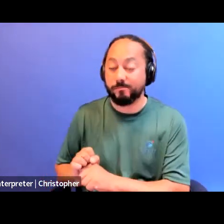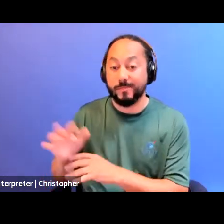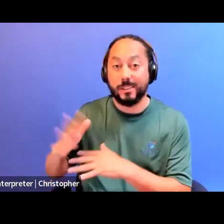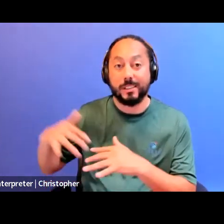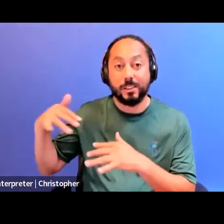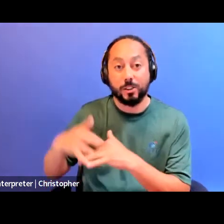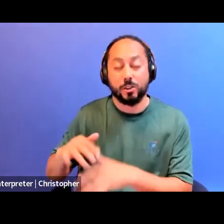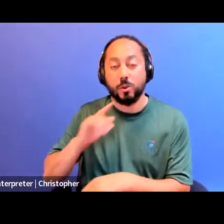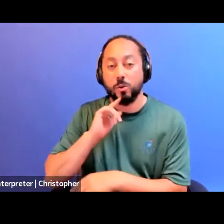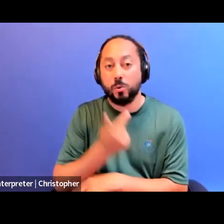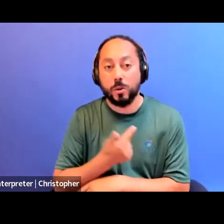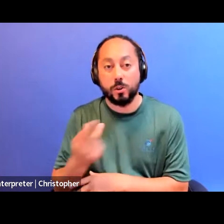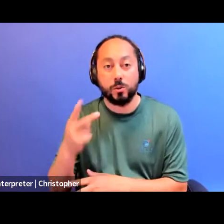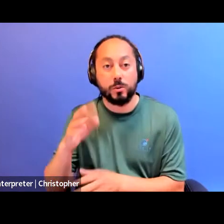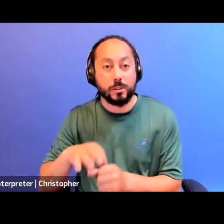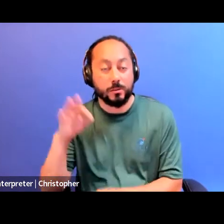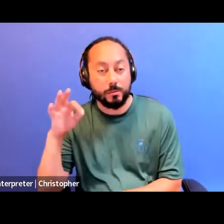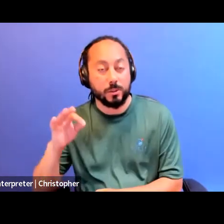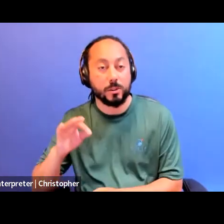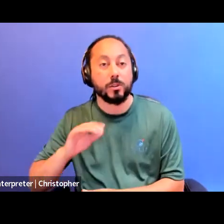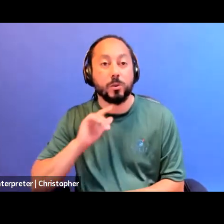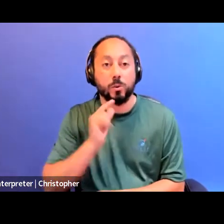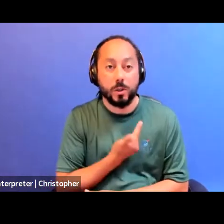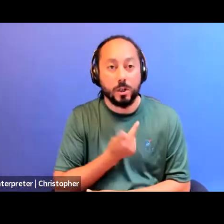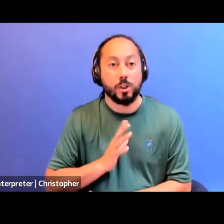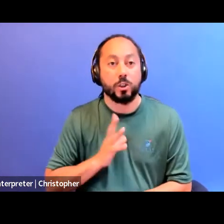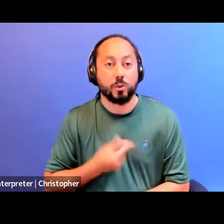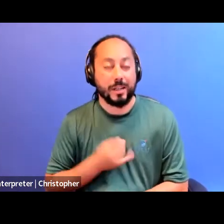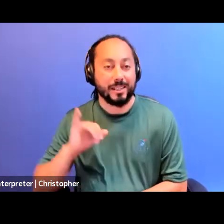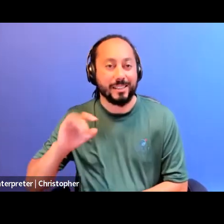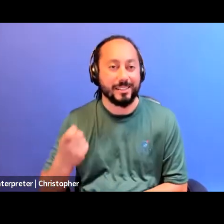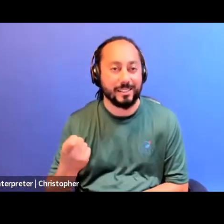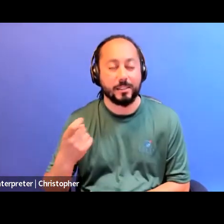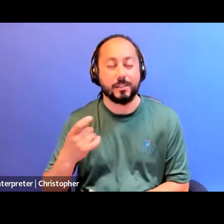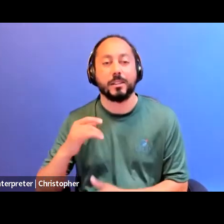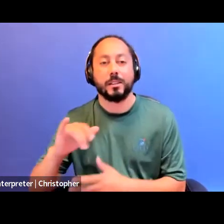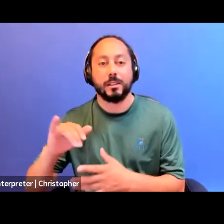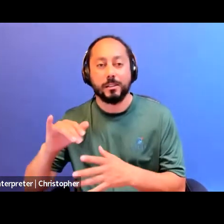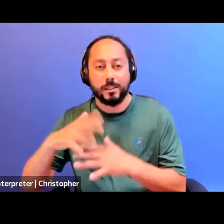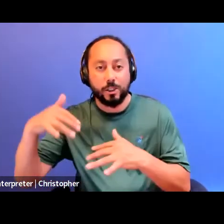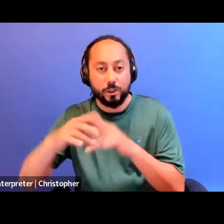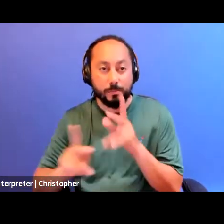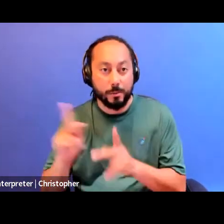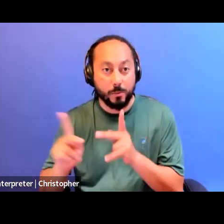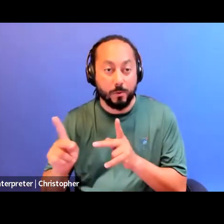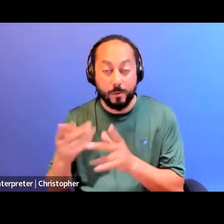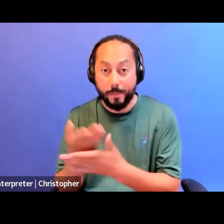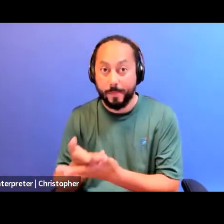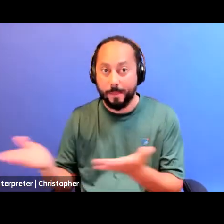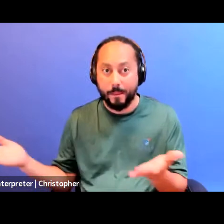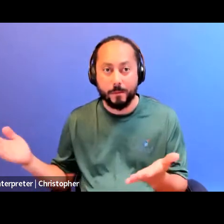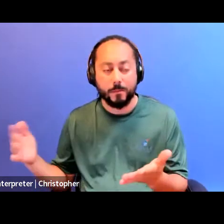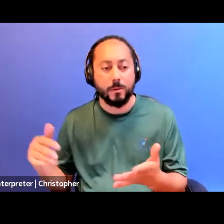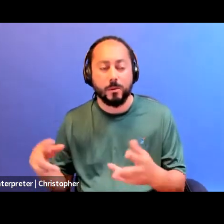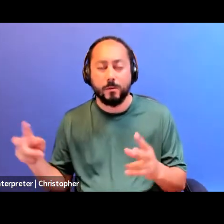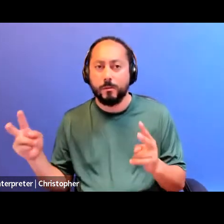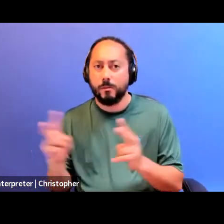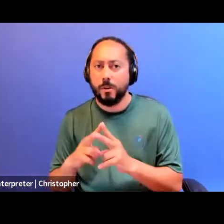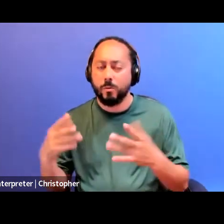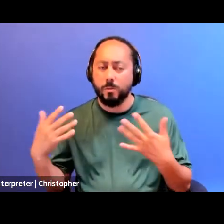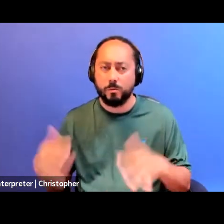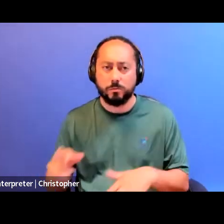-spirit, trans, non-binary, intersex indigenous people are very rarely